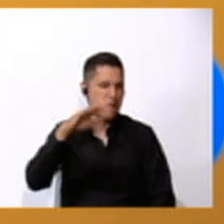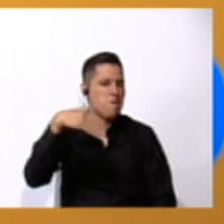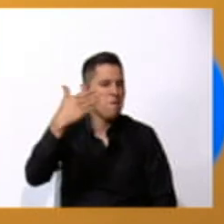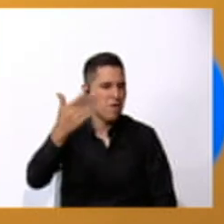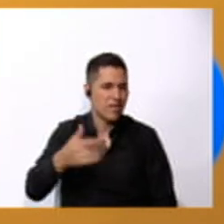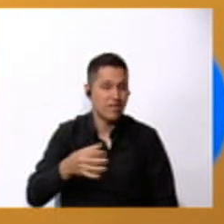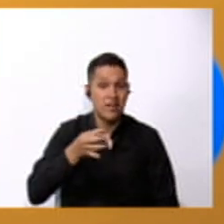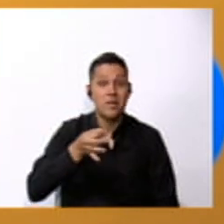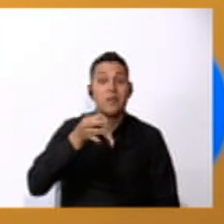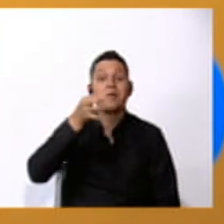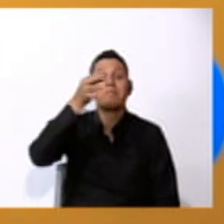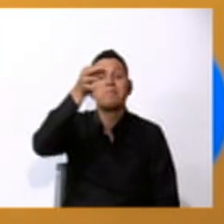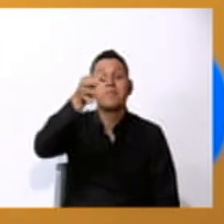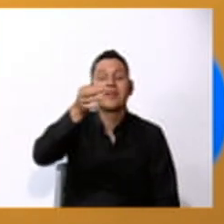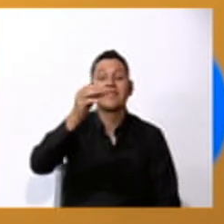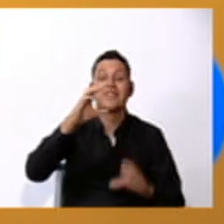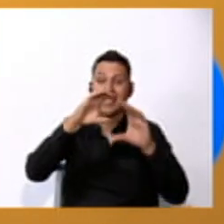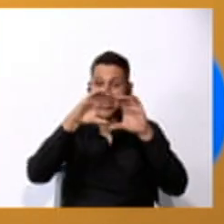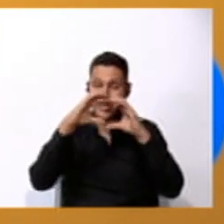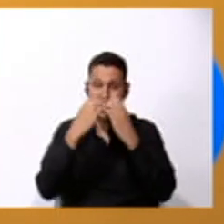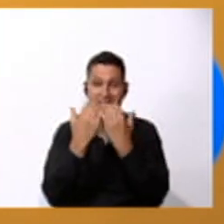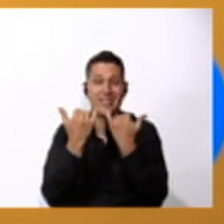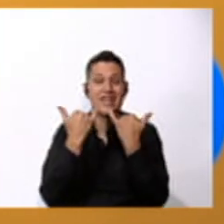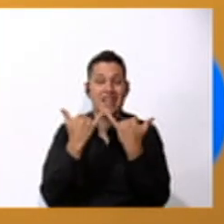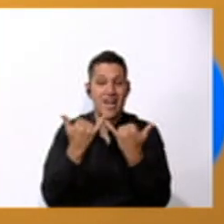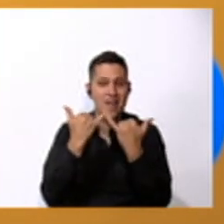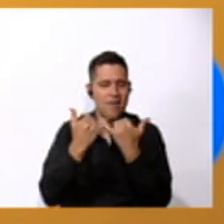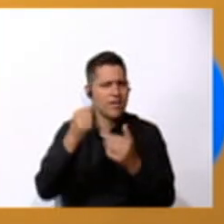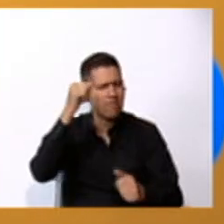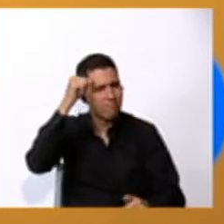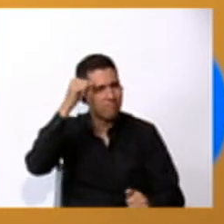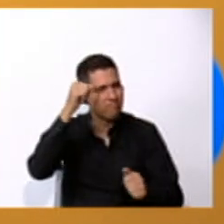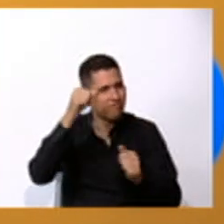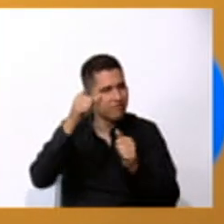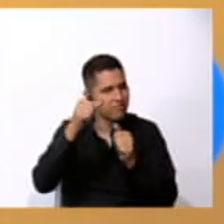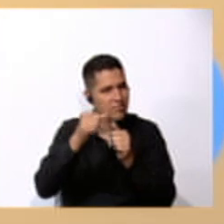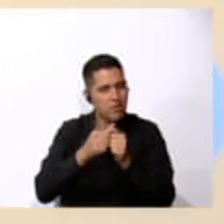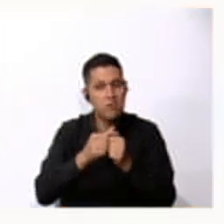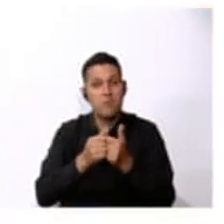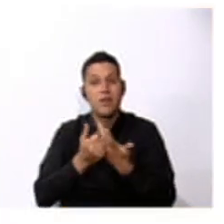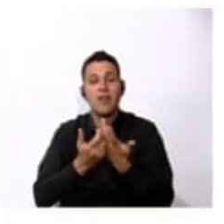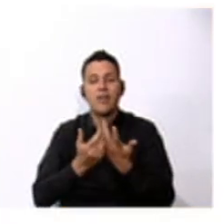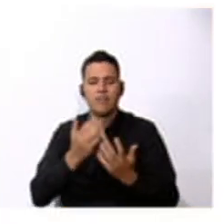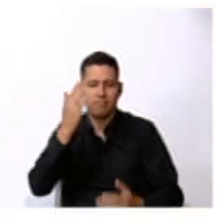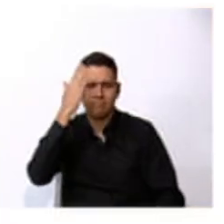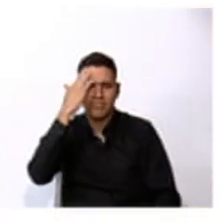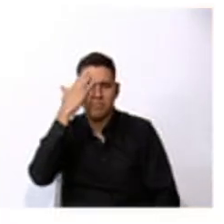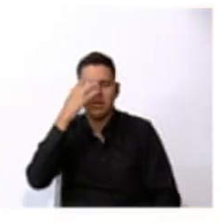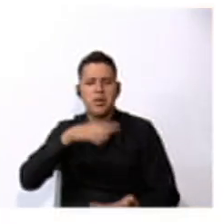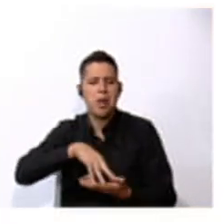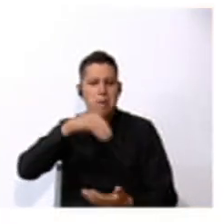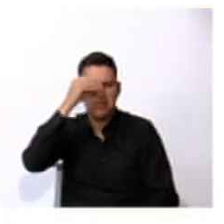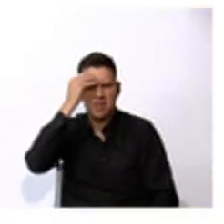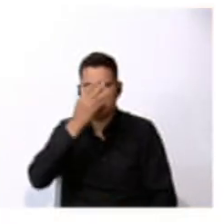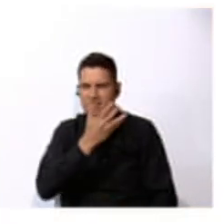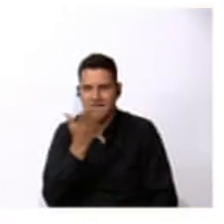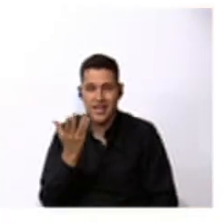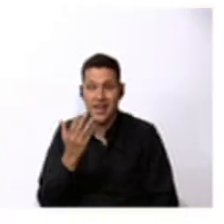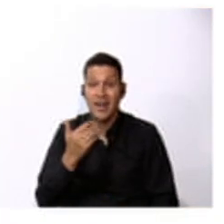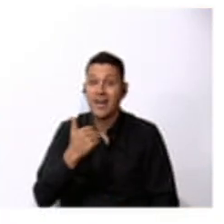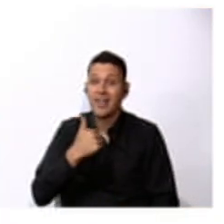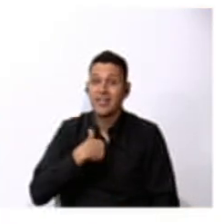class. Now, remember the indicators. Right? We have the indicators.